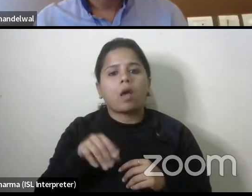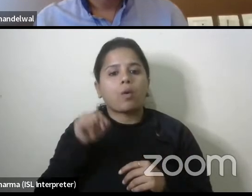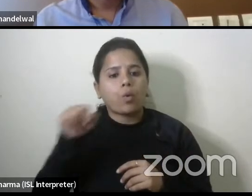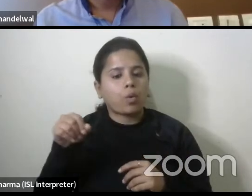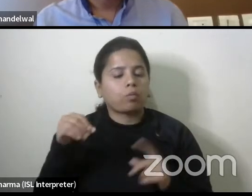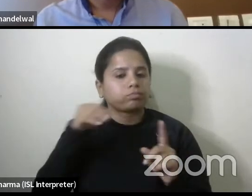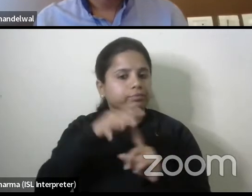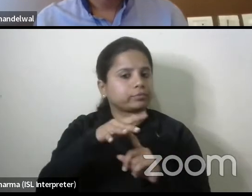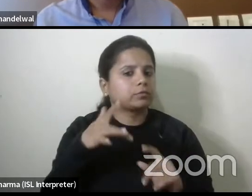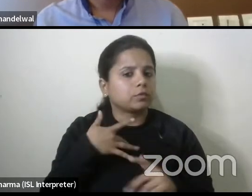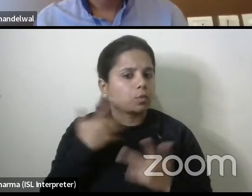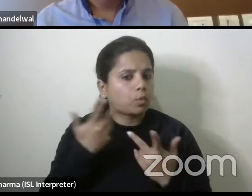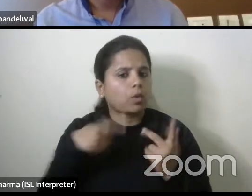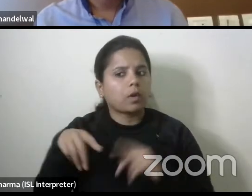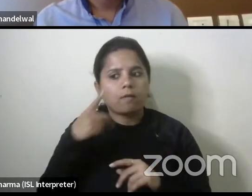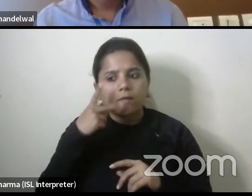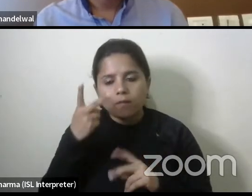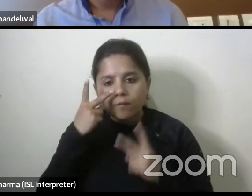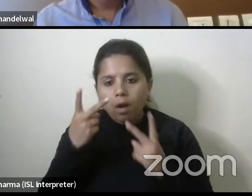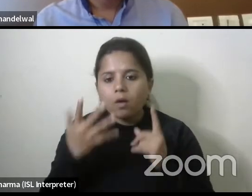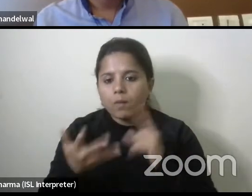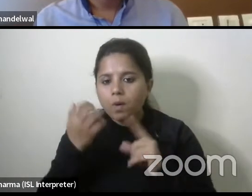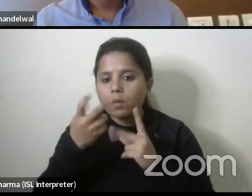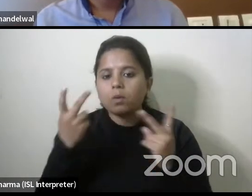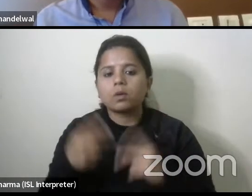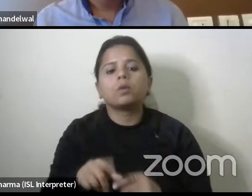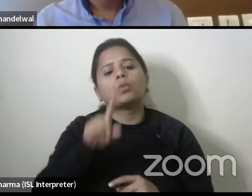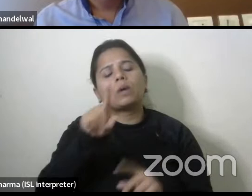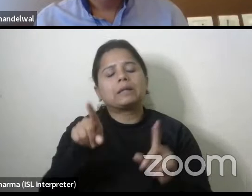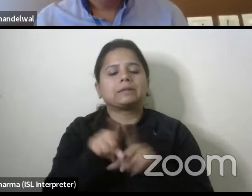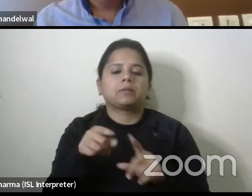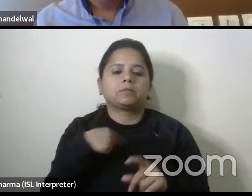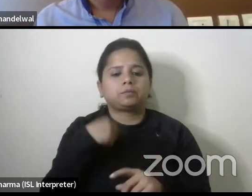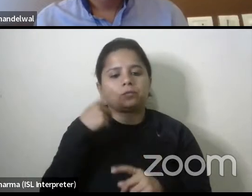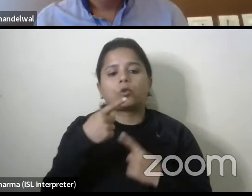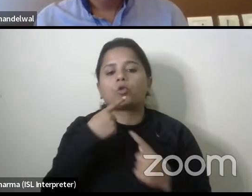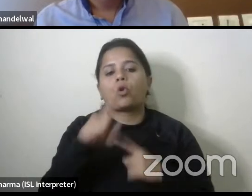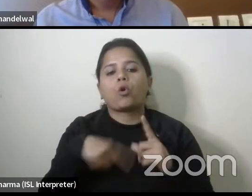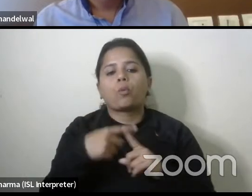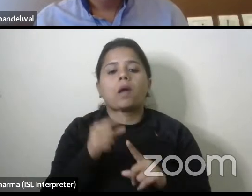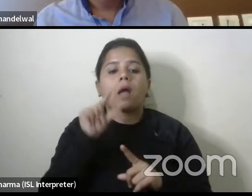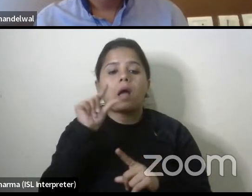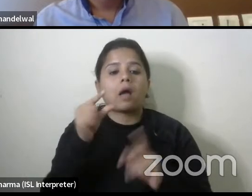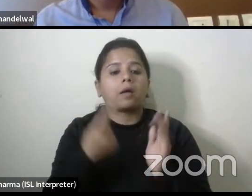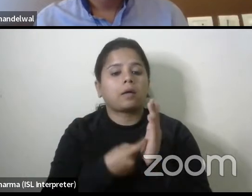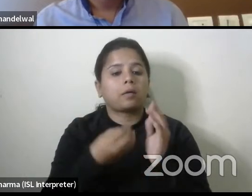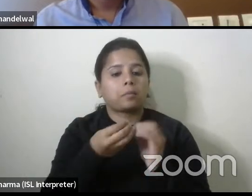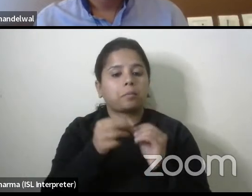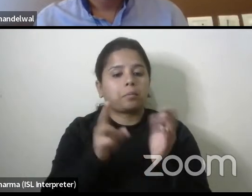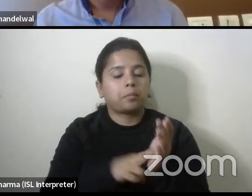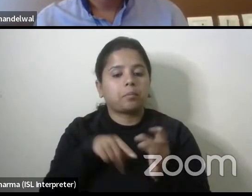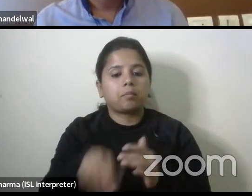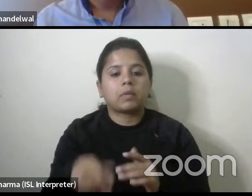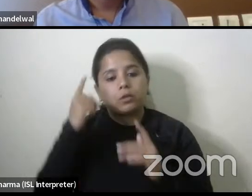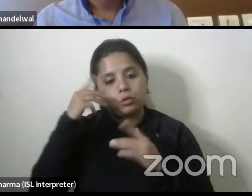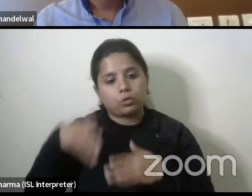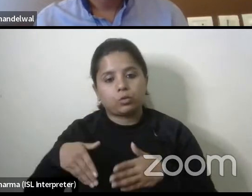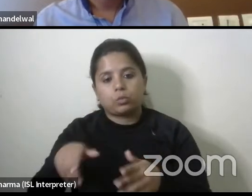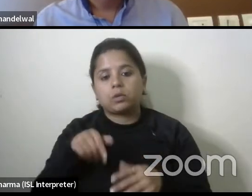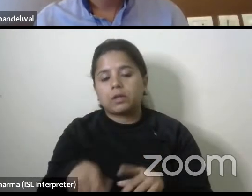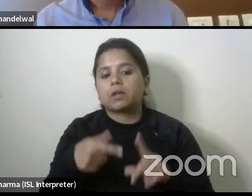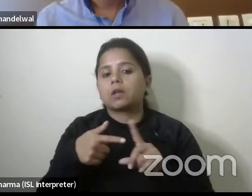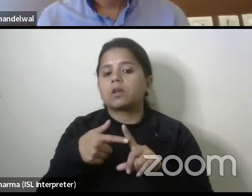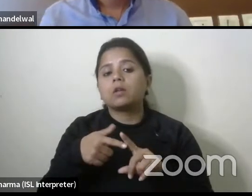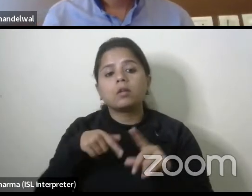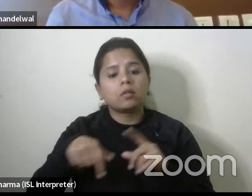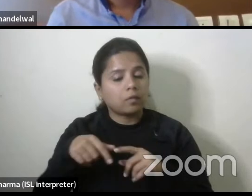through these interventions so uh one is also when we talk about urban streets there's the there's this uh the traffic department which